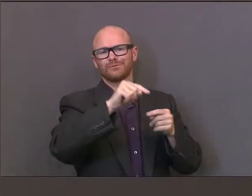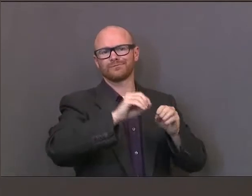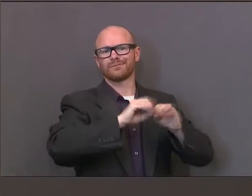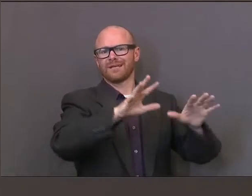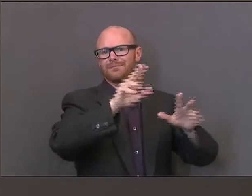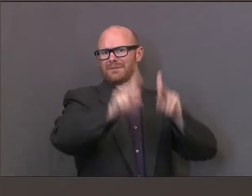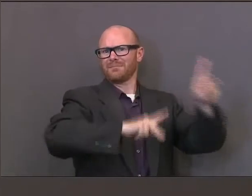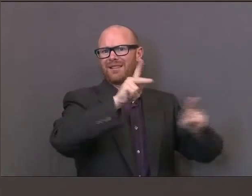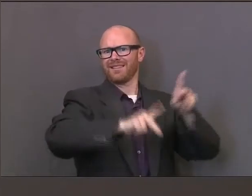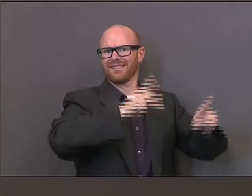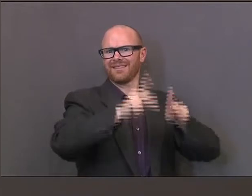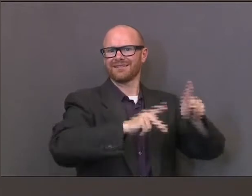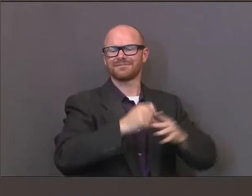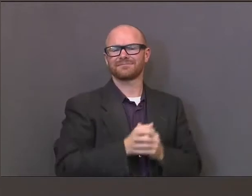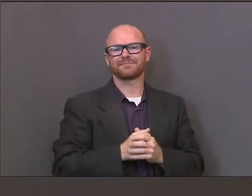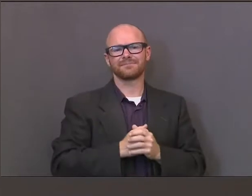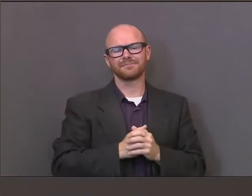Command.